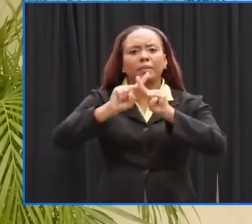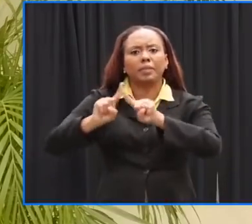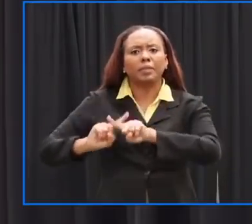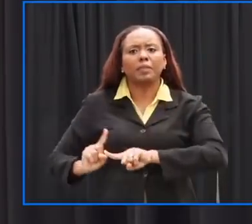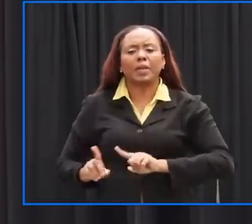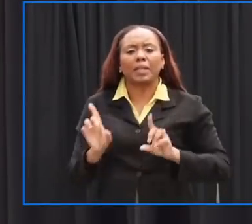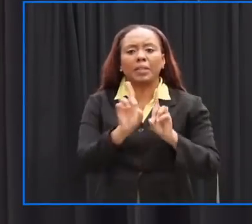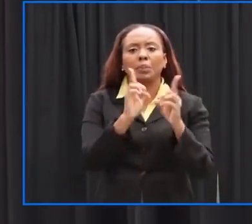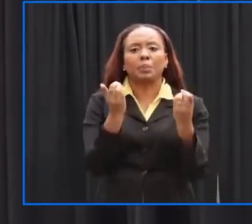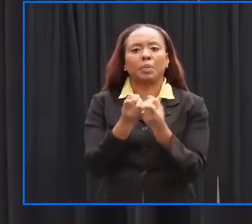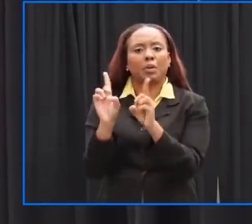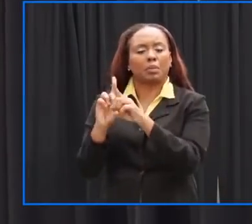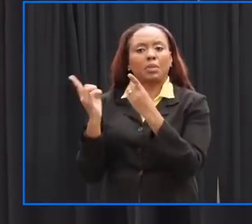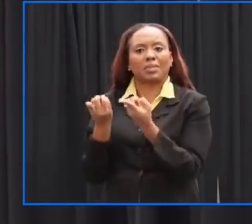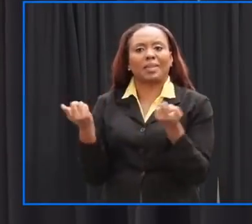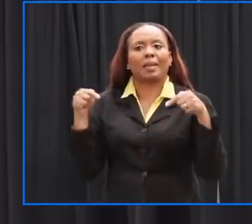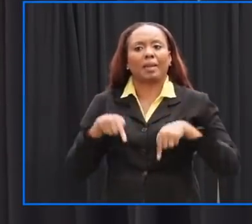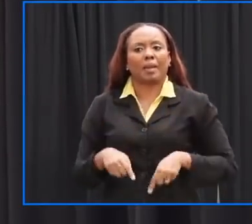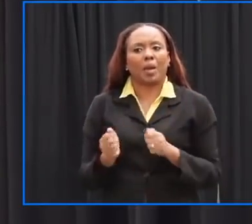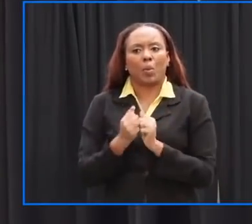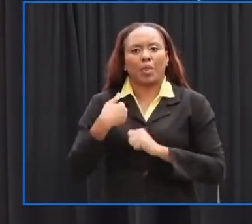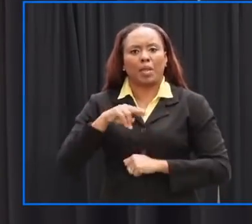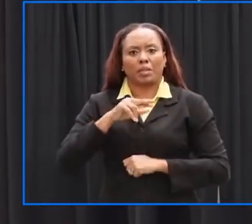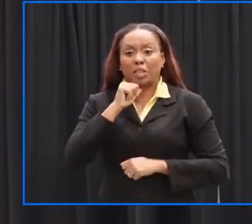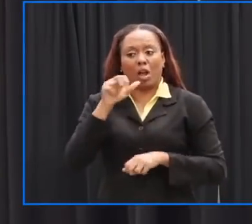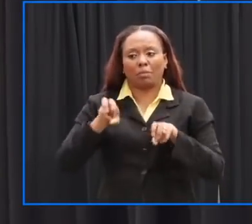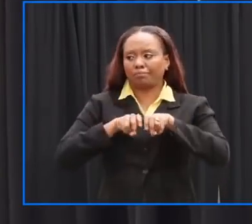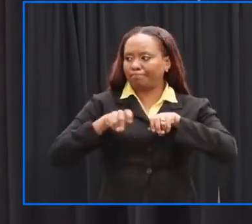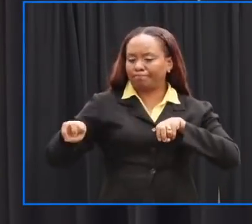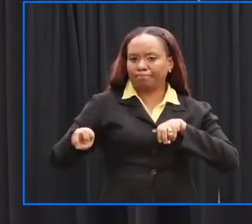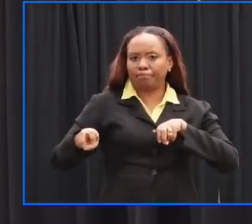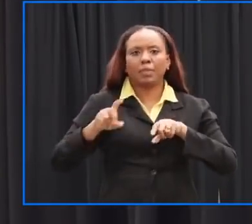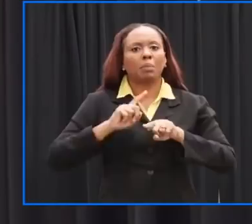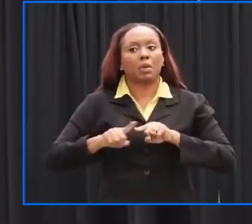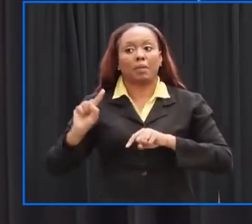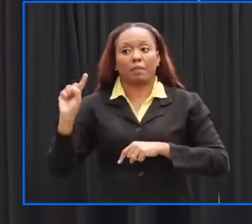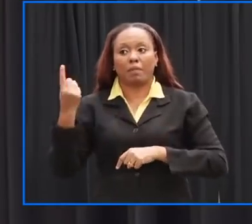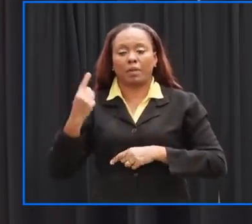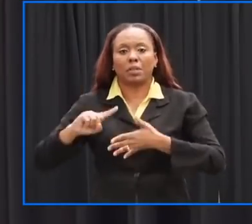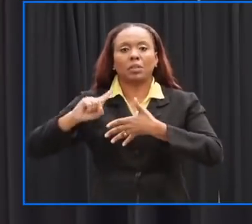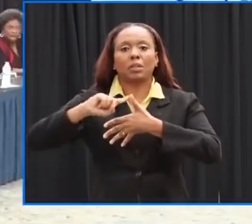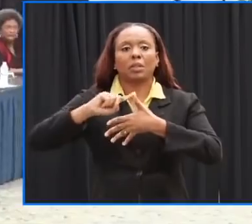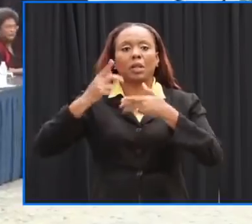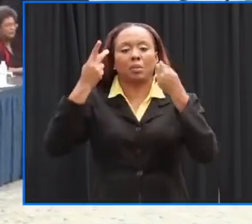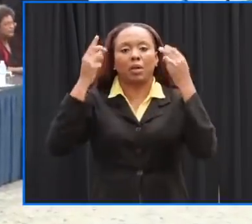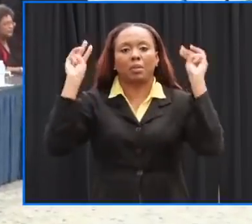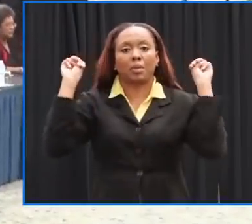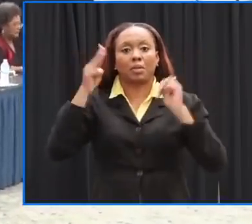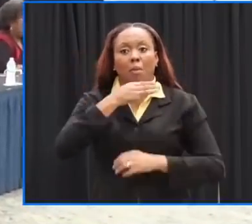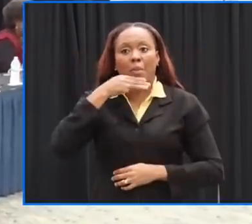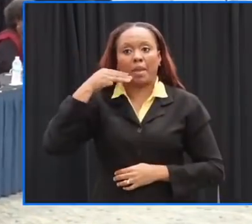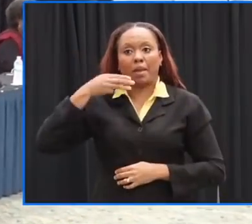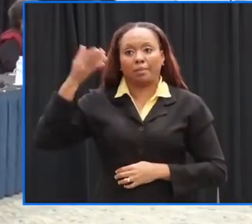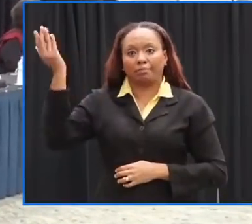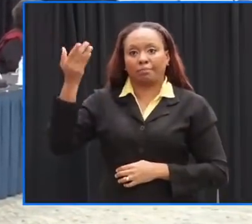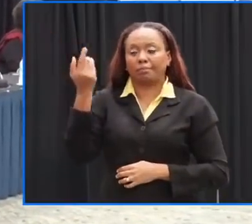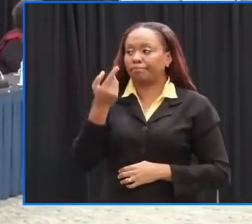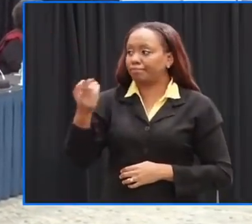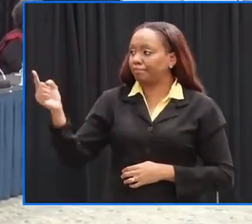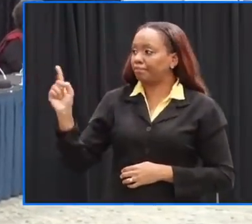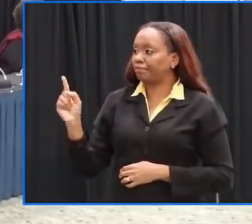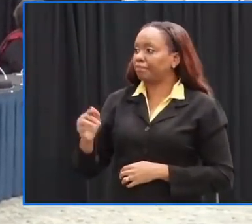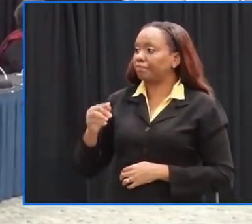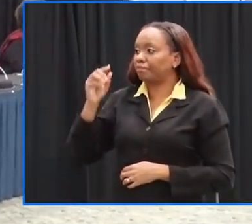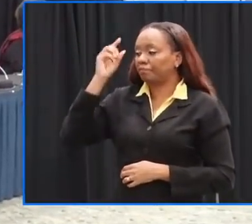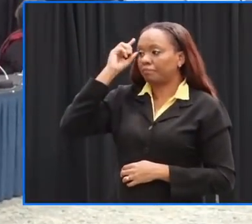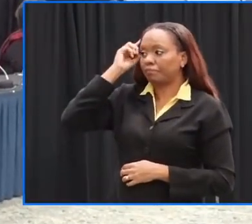ministries and departments here with us as well as the media. We will start first with the Prime Minister. Thank you